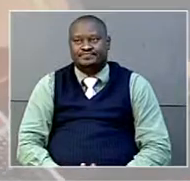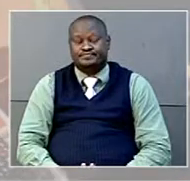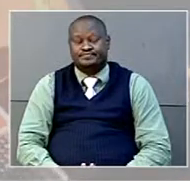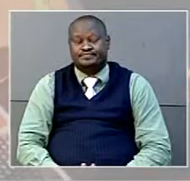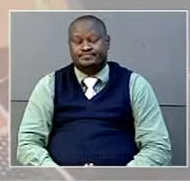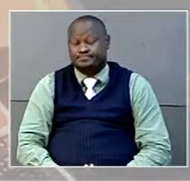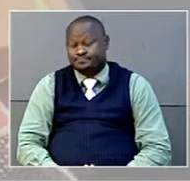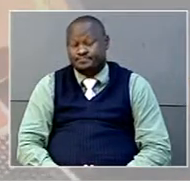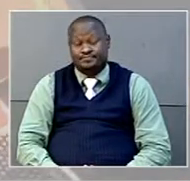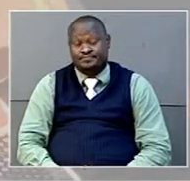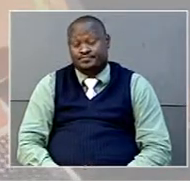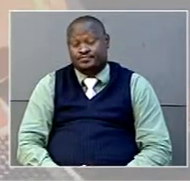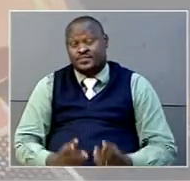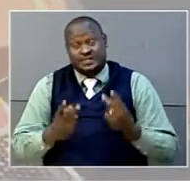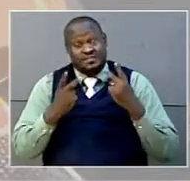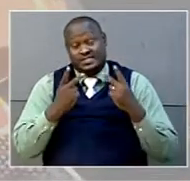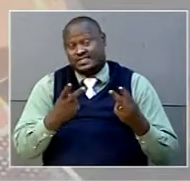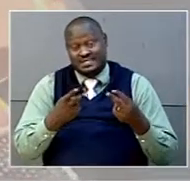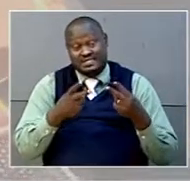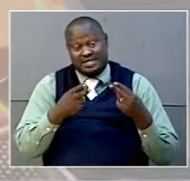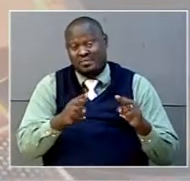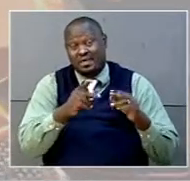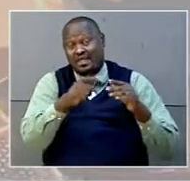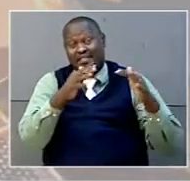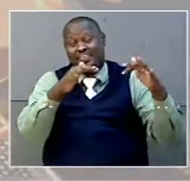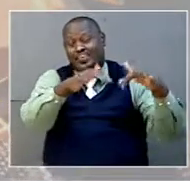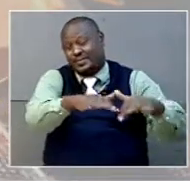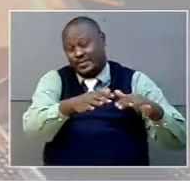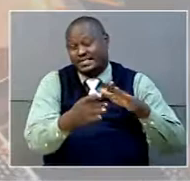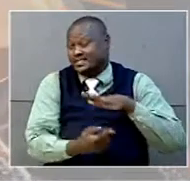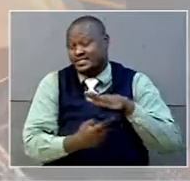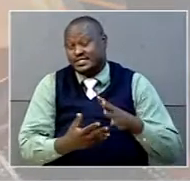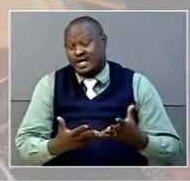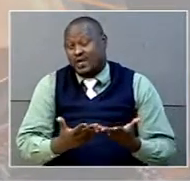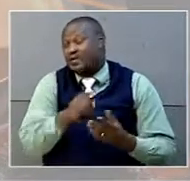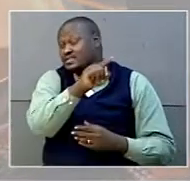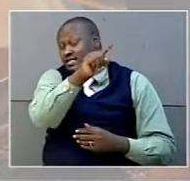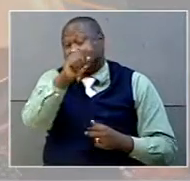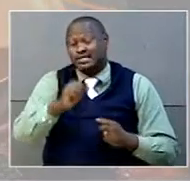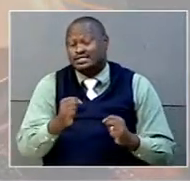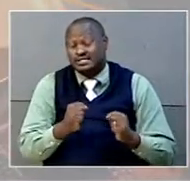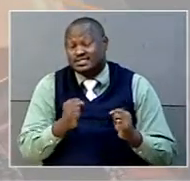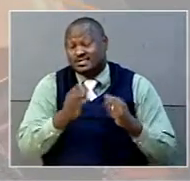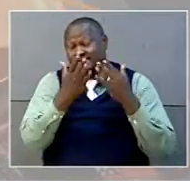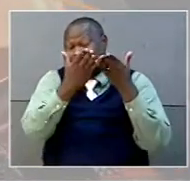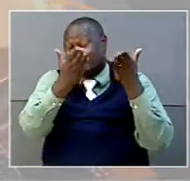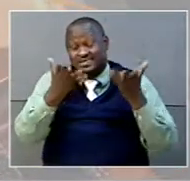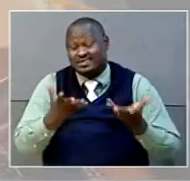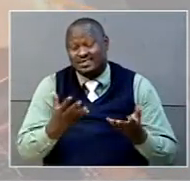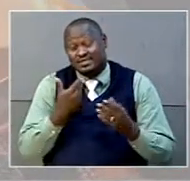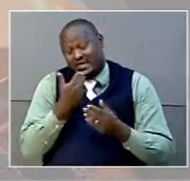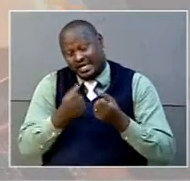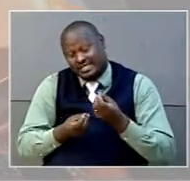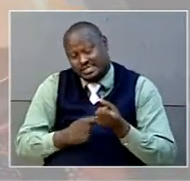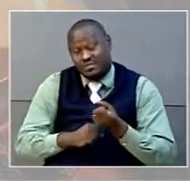Of course, it would be dangerous if that institute is actually closed once the support to it is